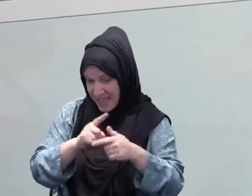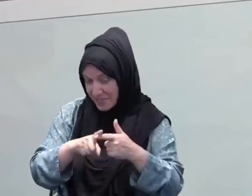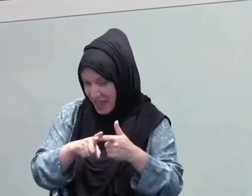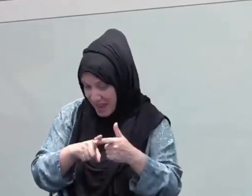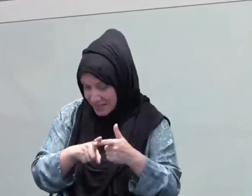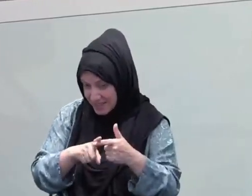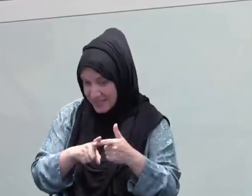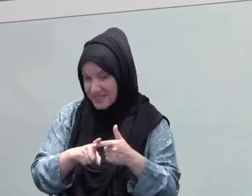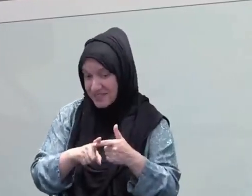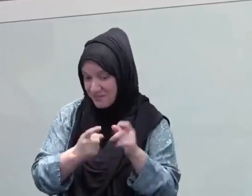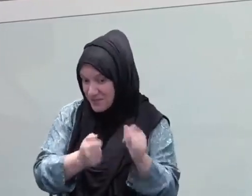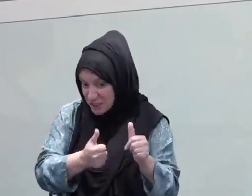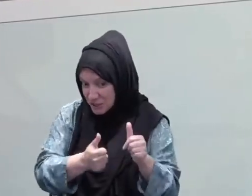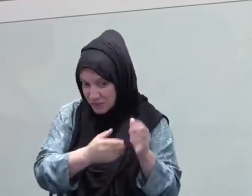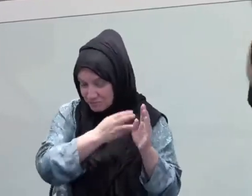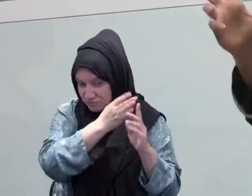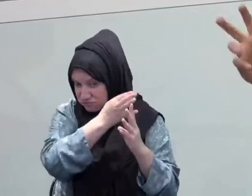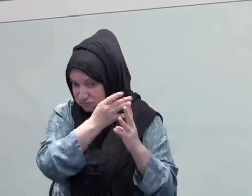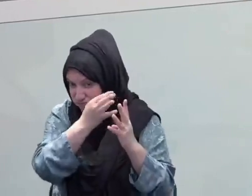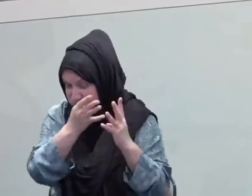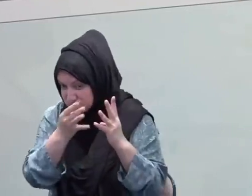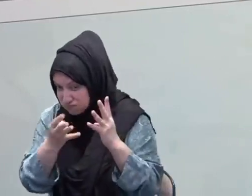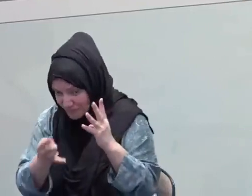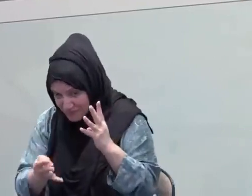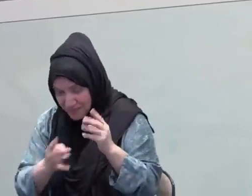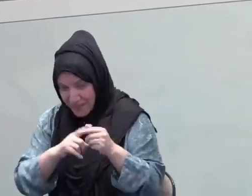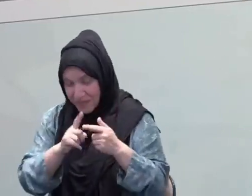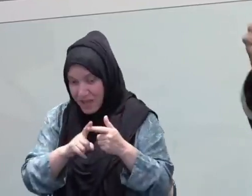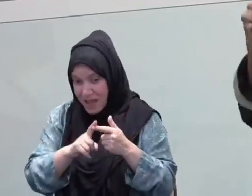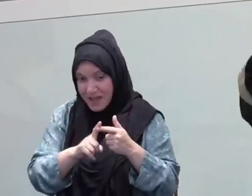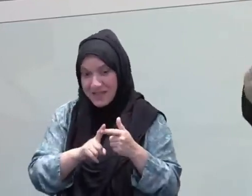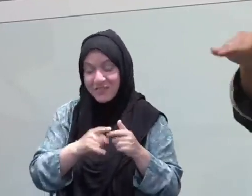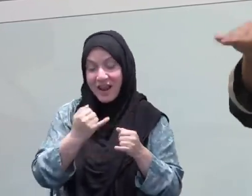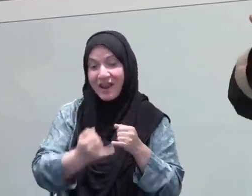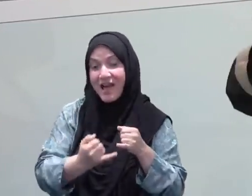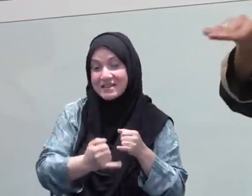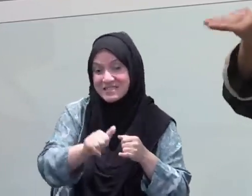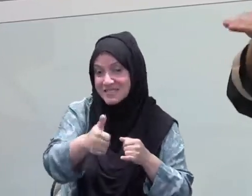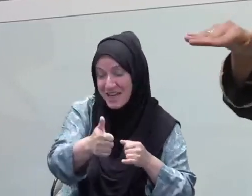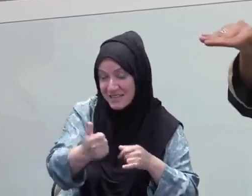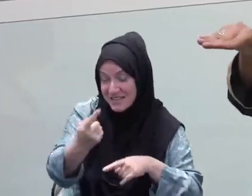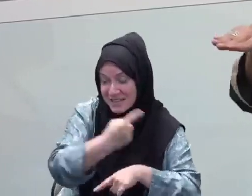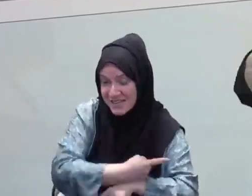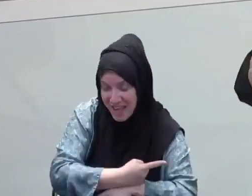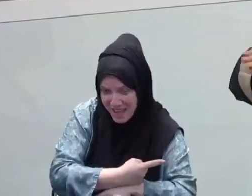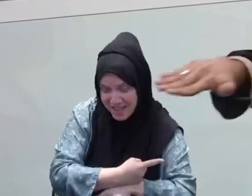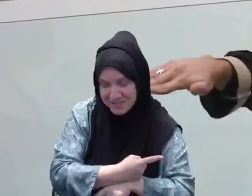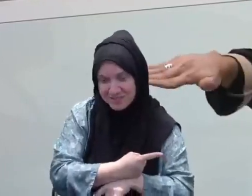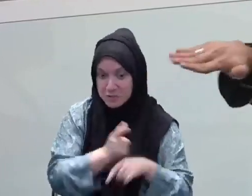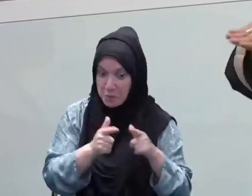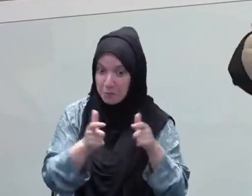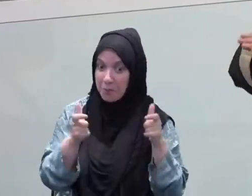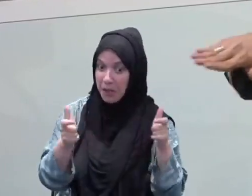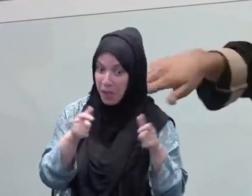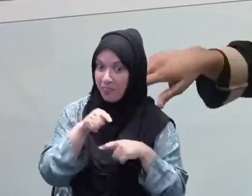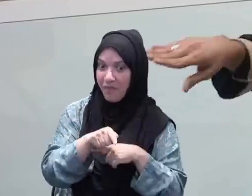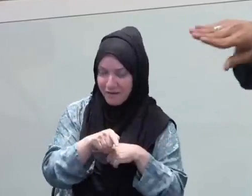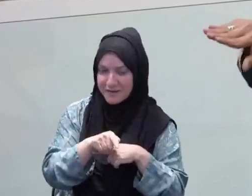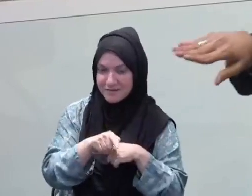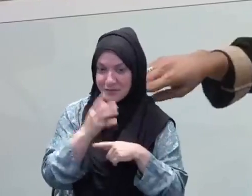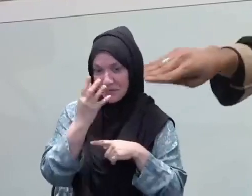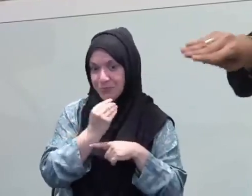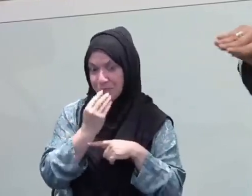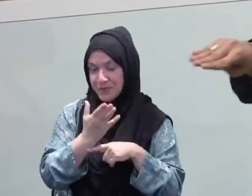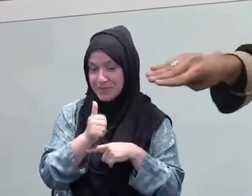Subhanallah, that's what ends up happening, right? Overdrive in the last 10. No. Set a goal for yourself with your recitation, with your